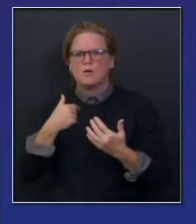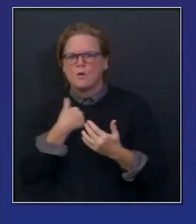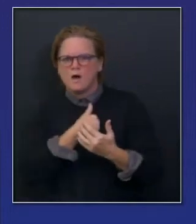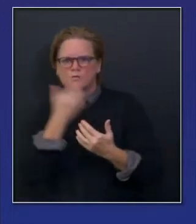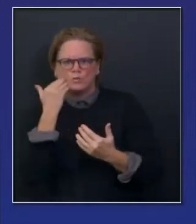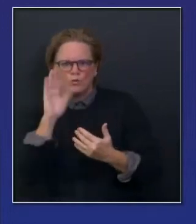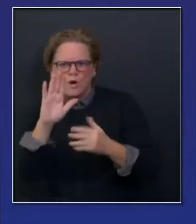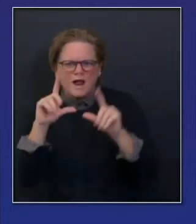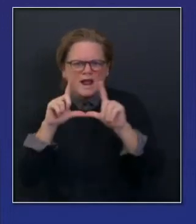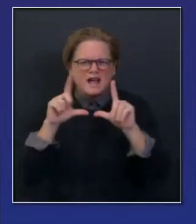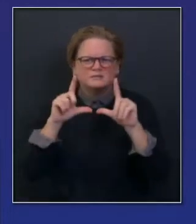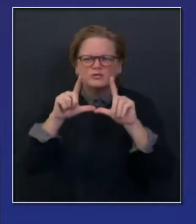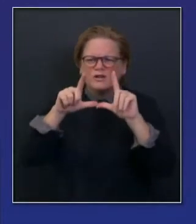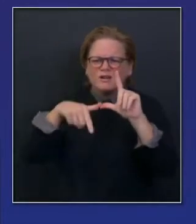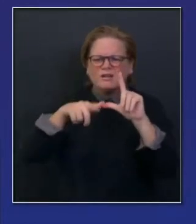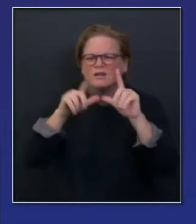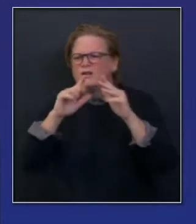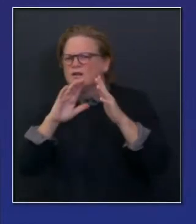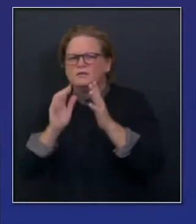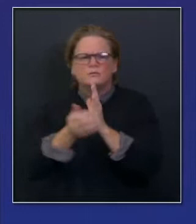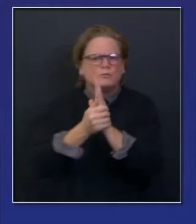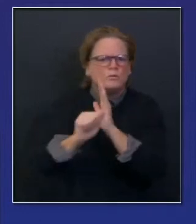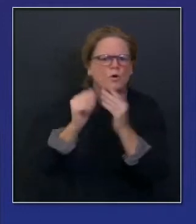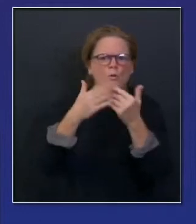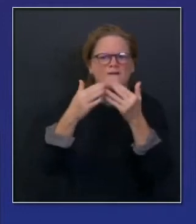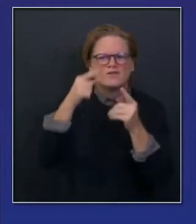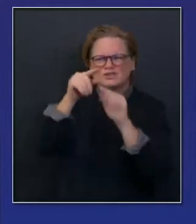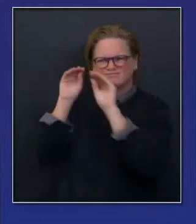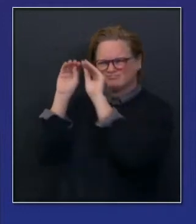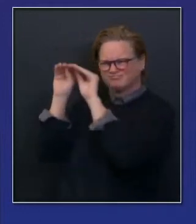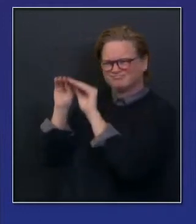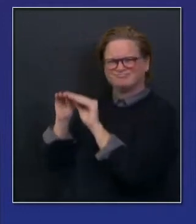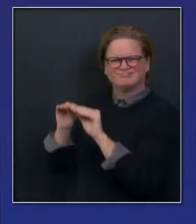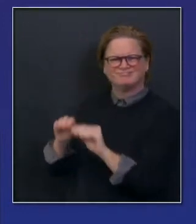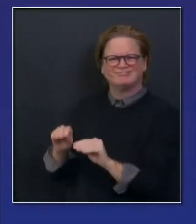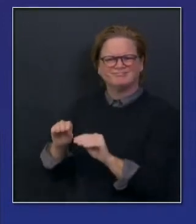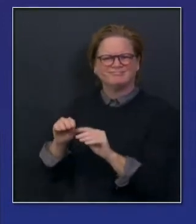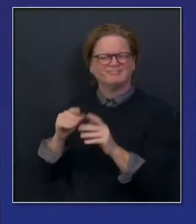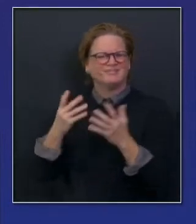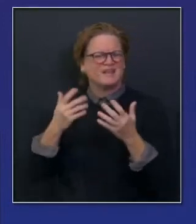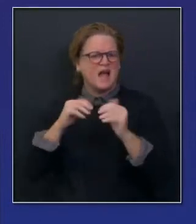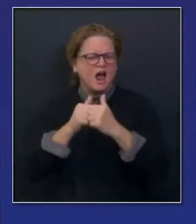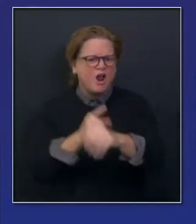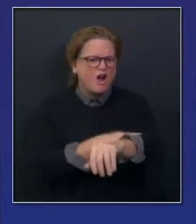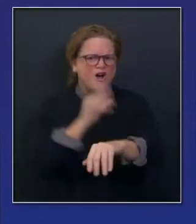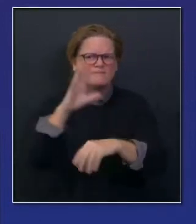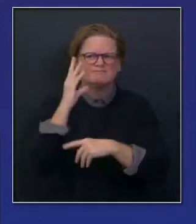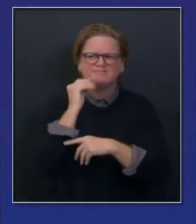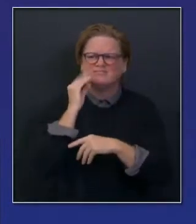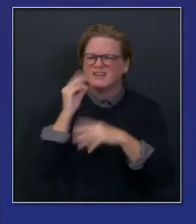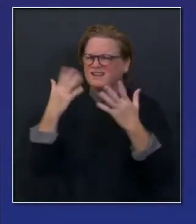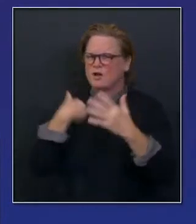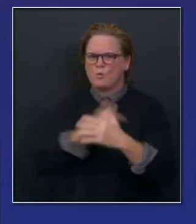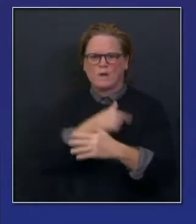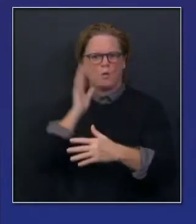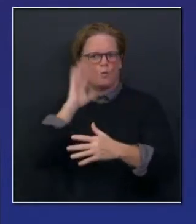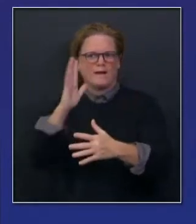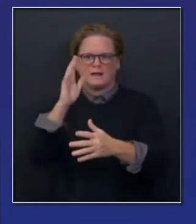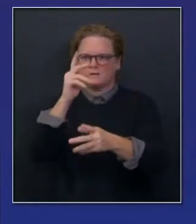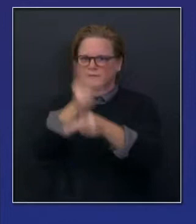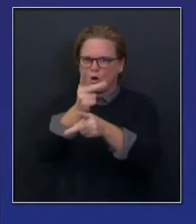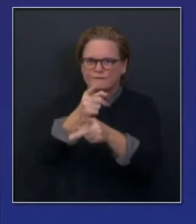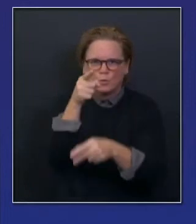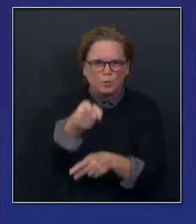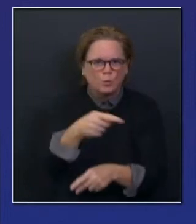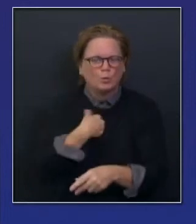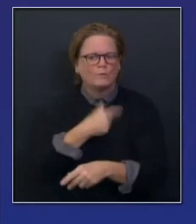and what you are willing to offer. We'll provide supports in terms of hotel rooms and transportation and try to waive